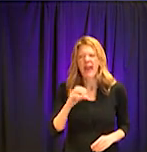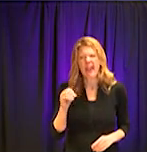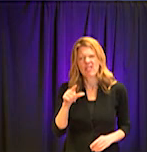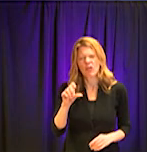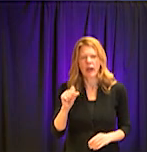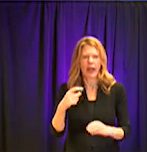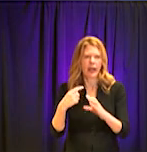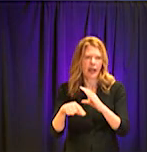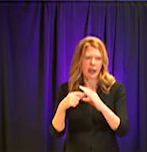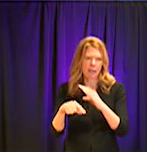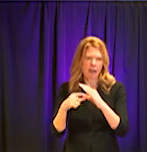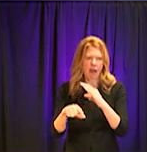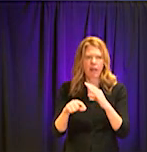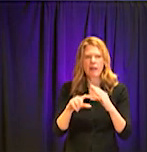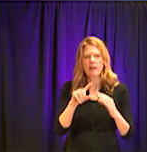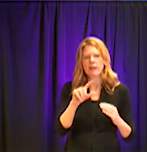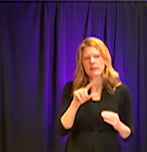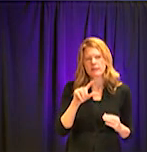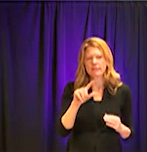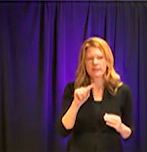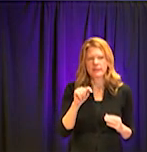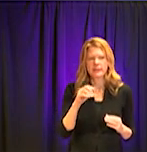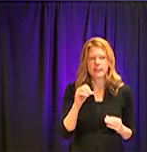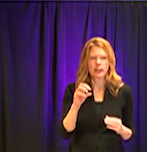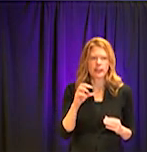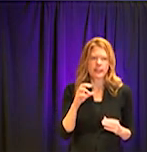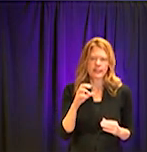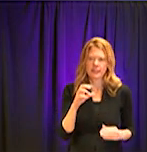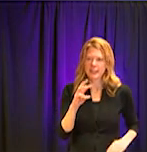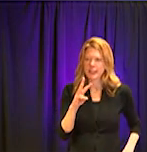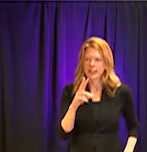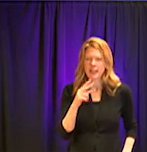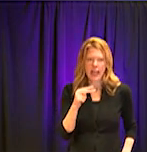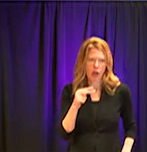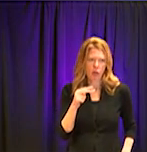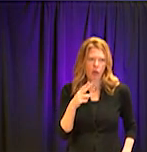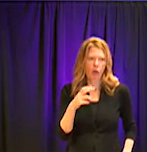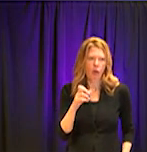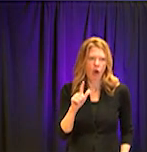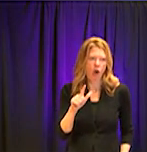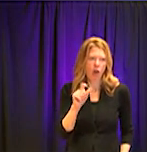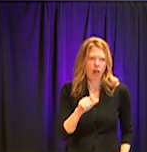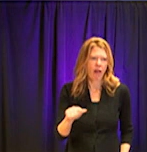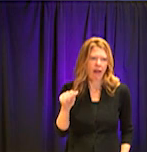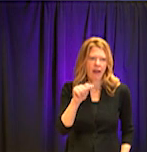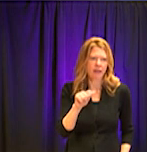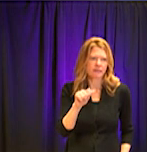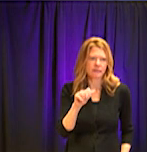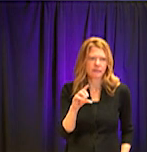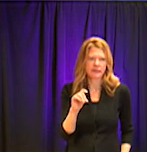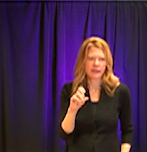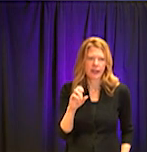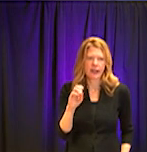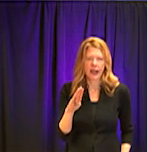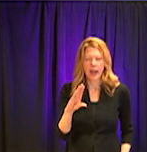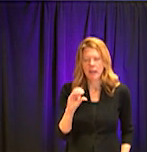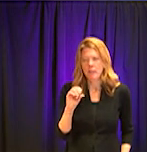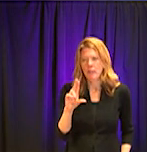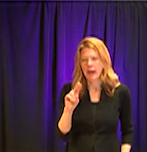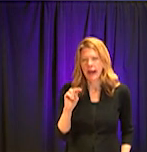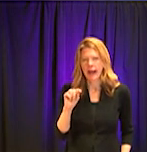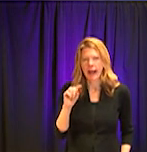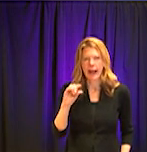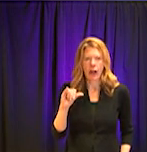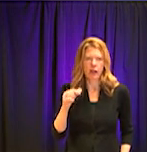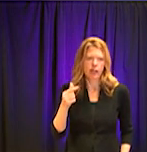email us at townhall at deKalbcountyga.gov. You can also find us on social media on Facebook at It's in